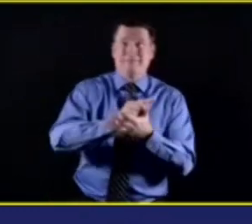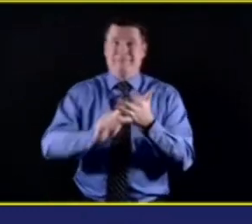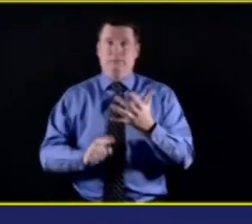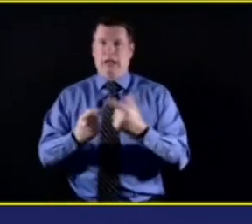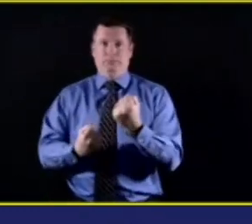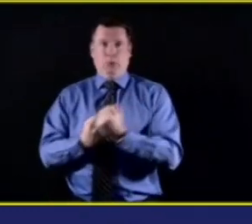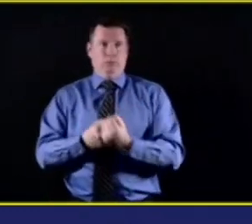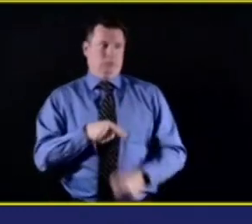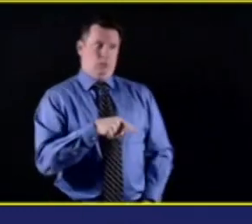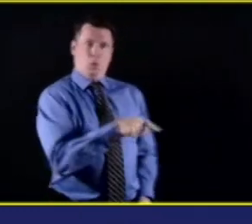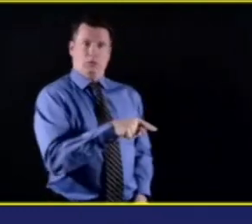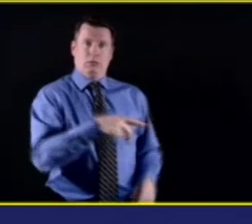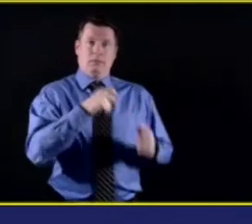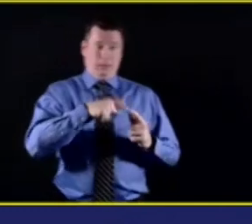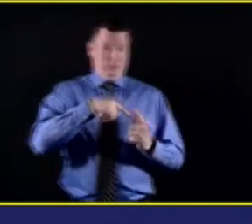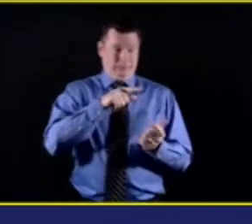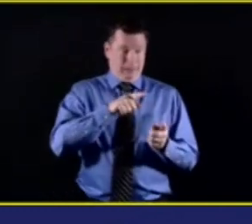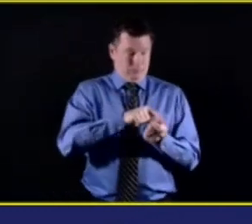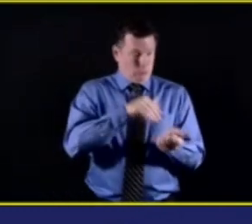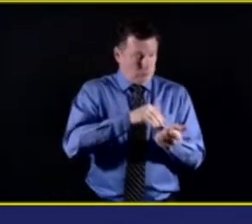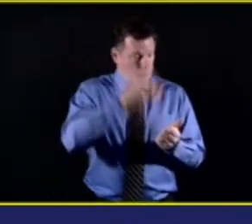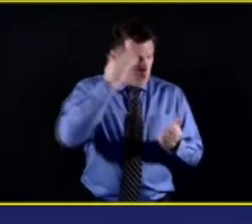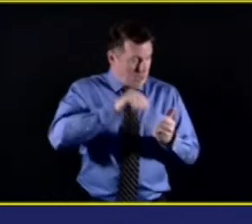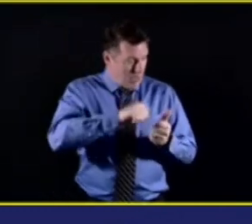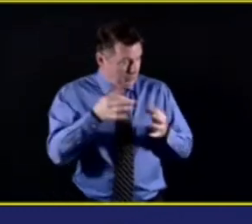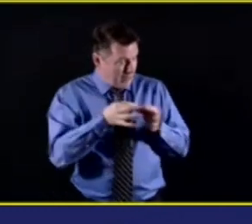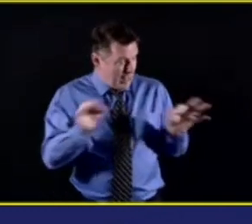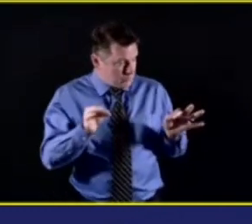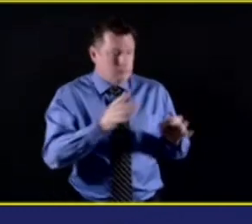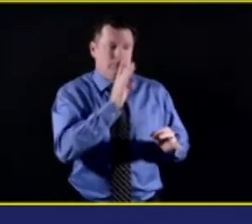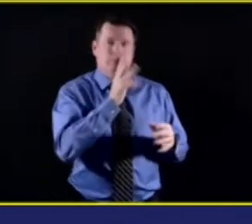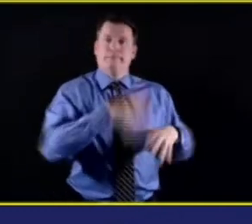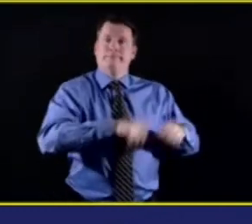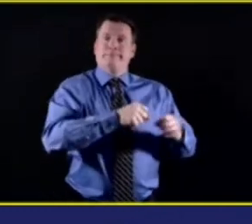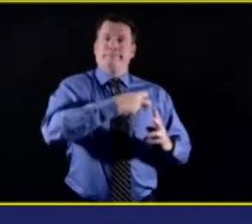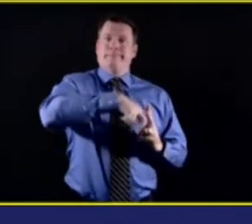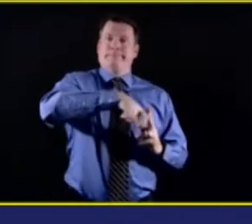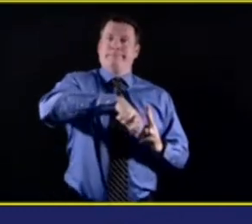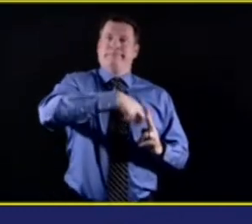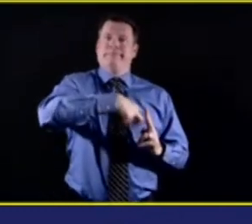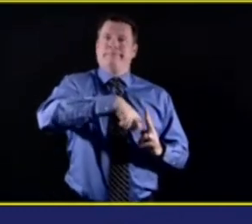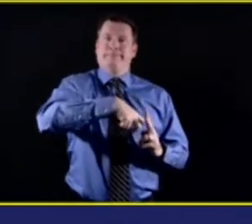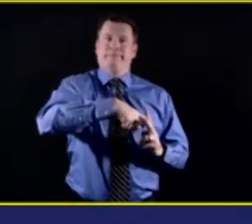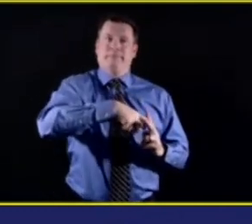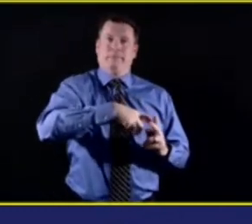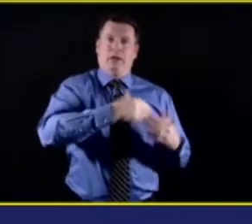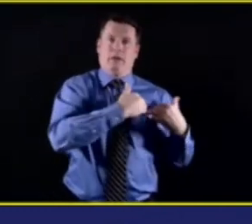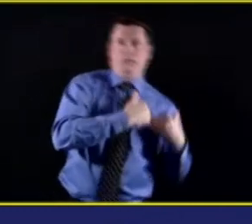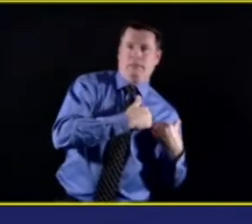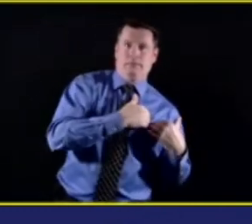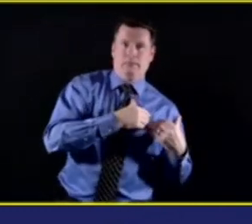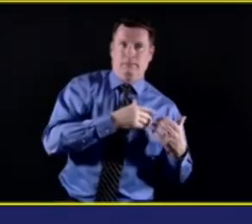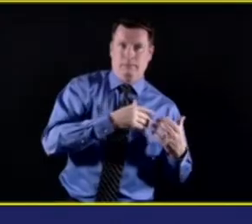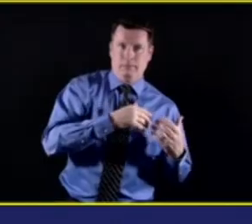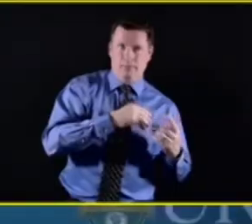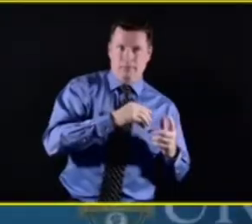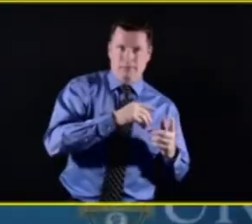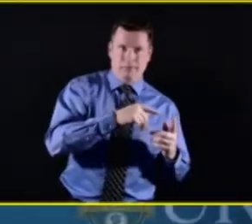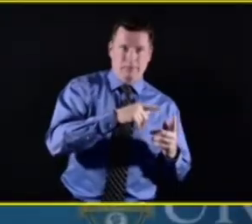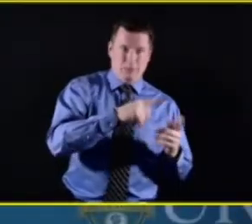should keep an eye on their own sort of mental health and well-being as well. Thank you so much.